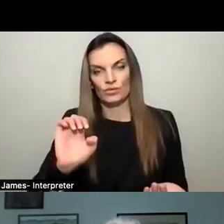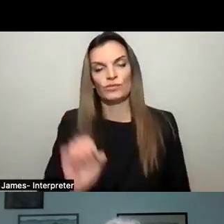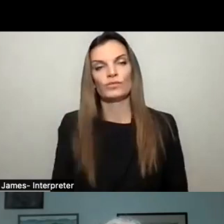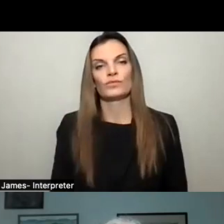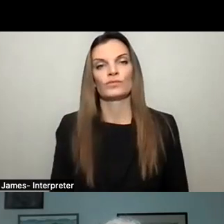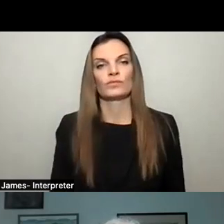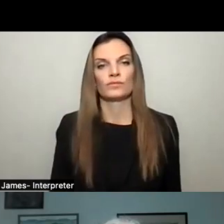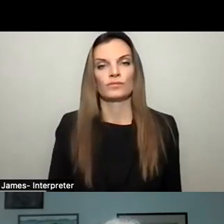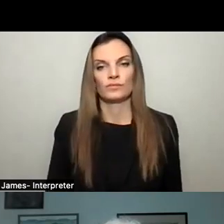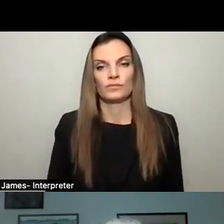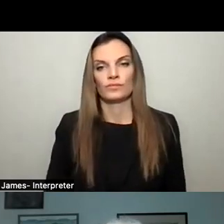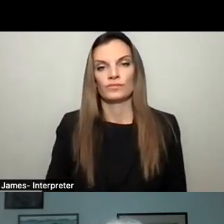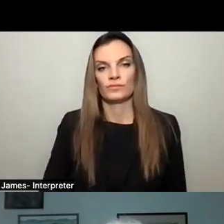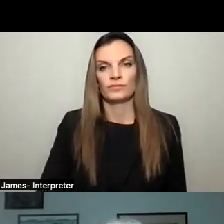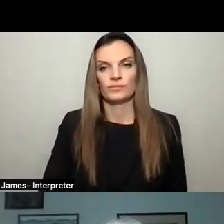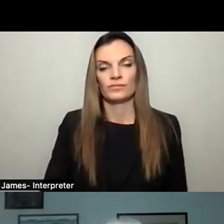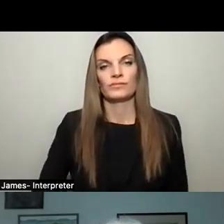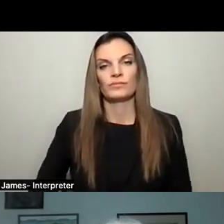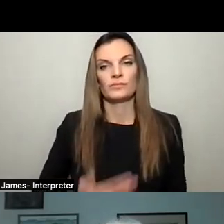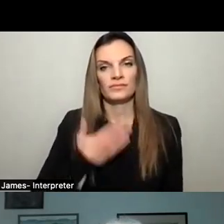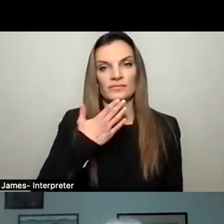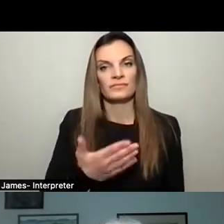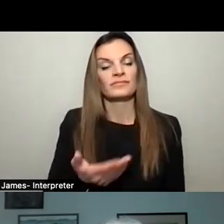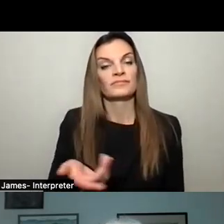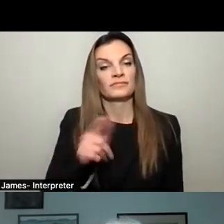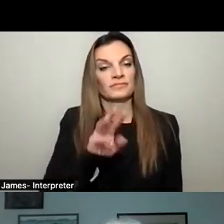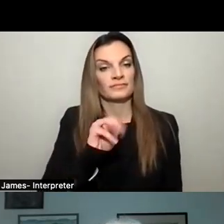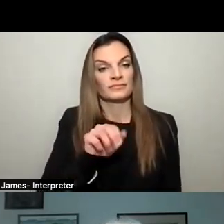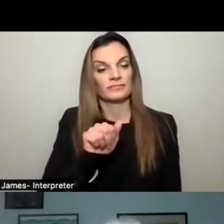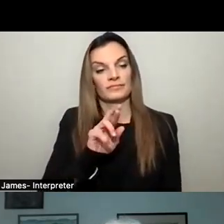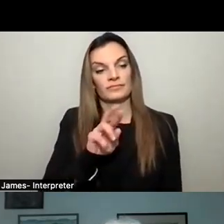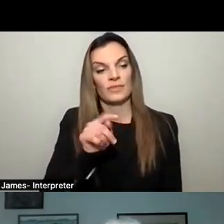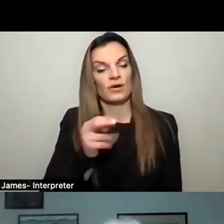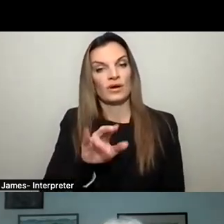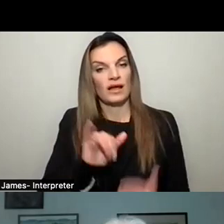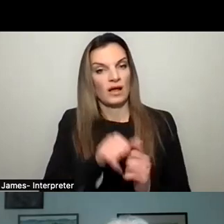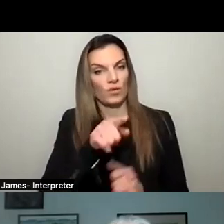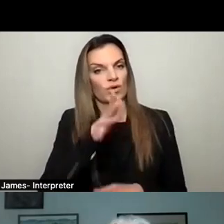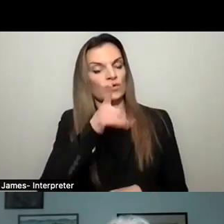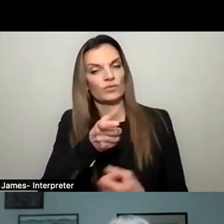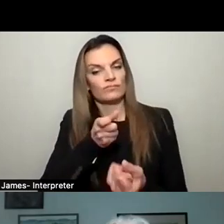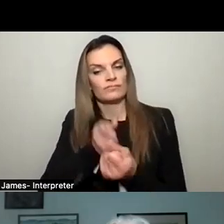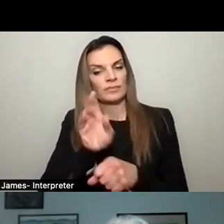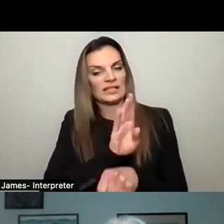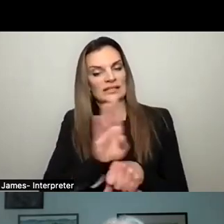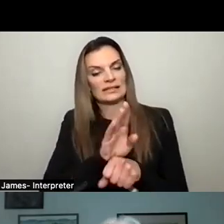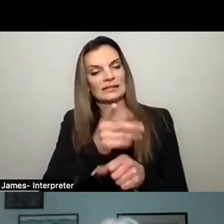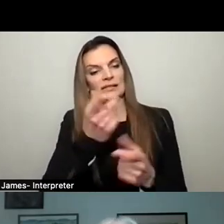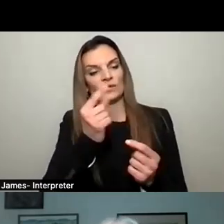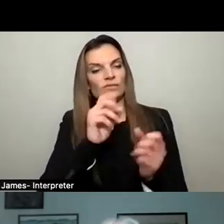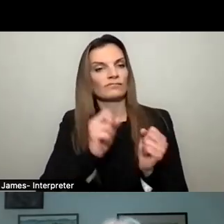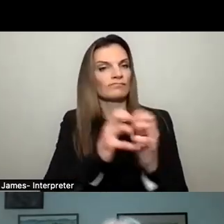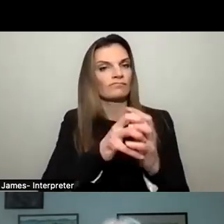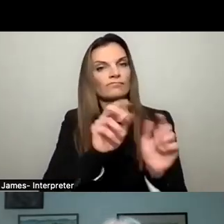forward with that. Thank you. Martin, what will you do to encourage businesses to fill the empty storefronts in the